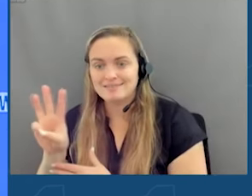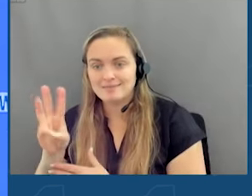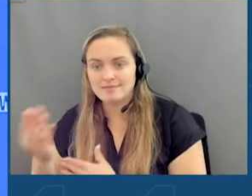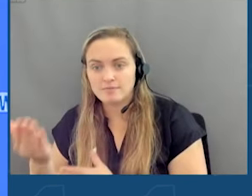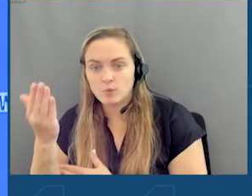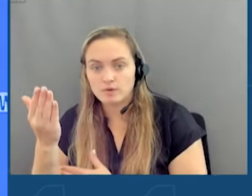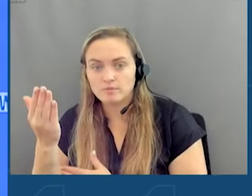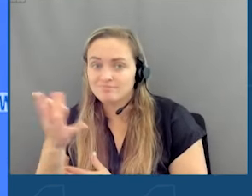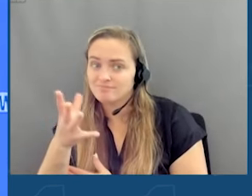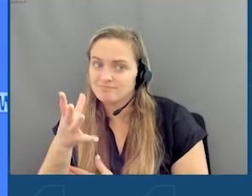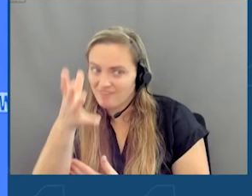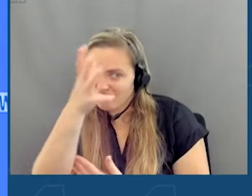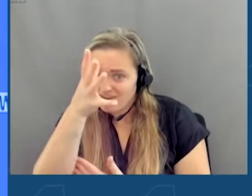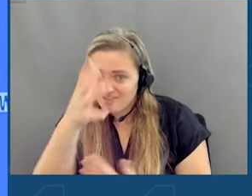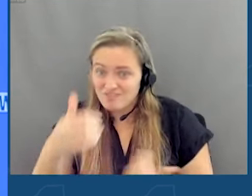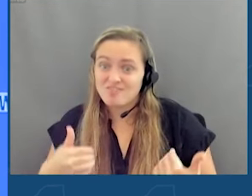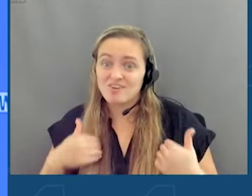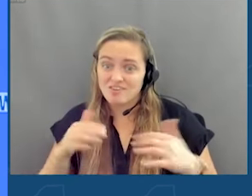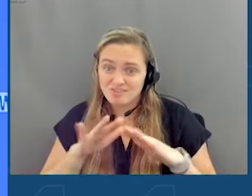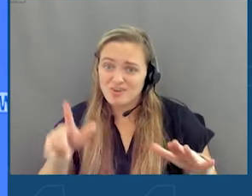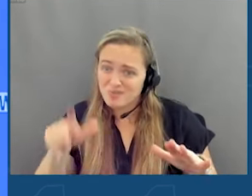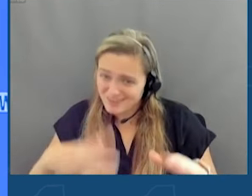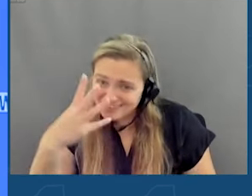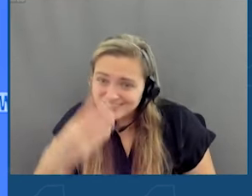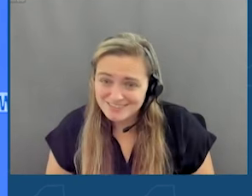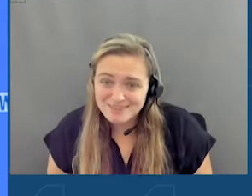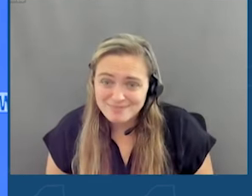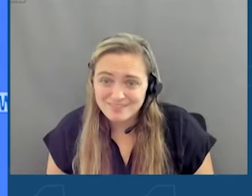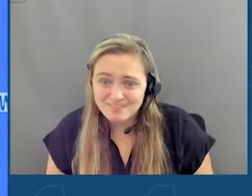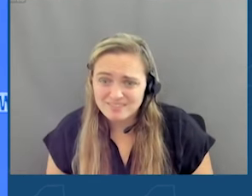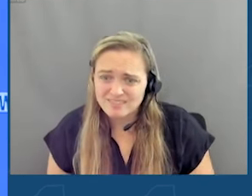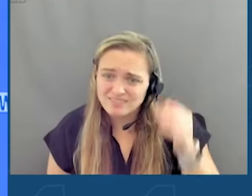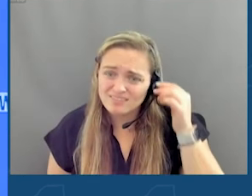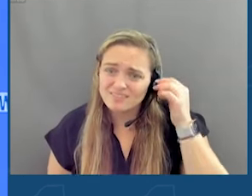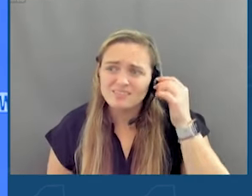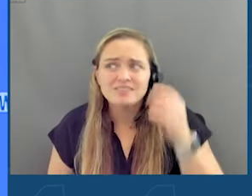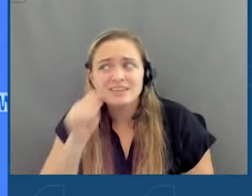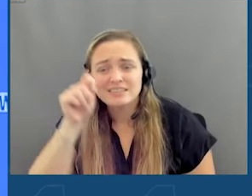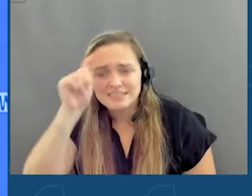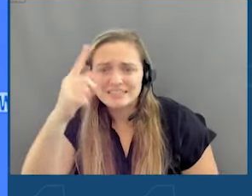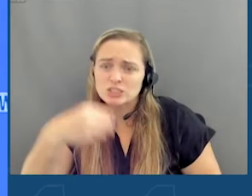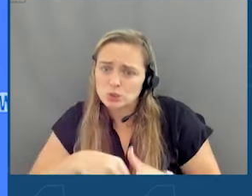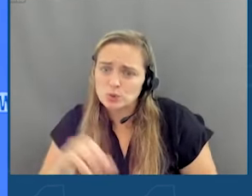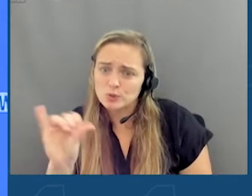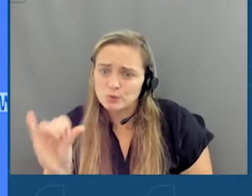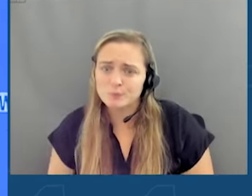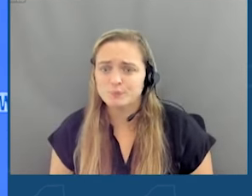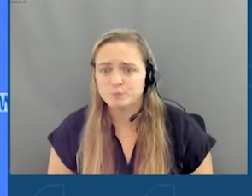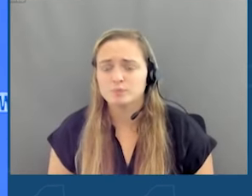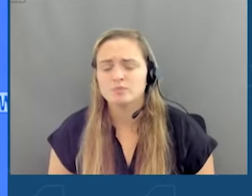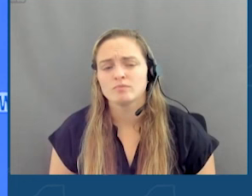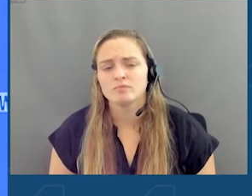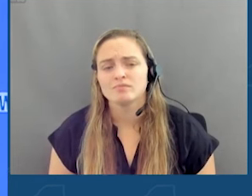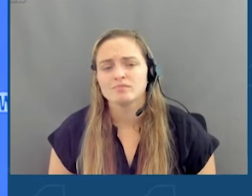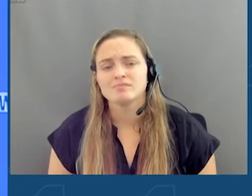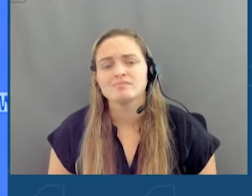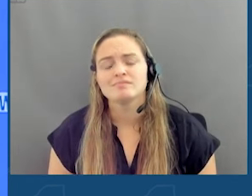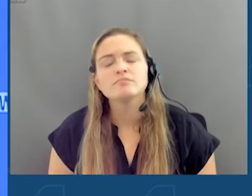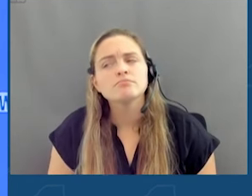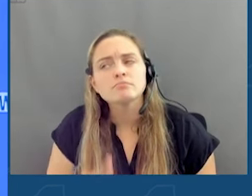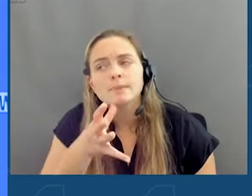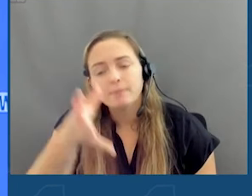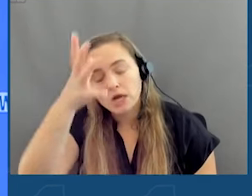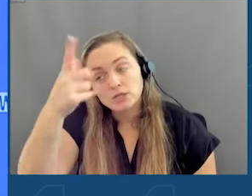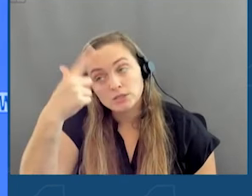father of a very young child. We all need our sleep during those hours, teenagers included. But of course, we give parents the option to